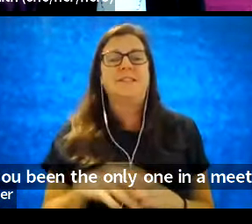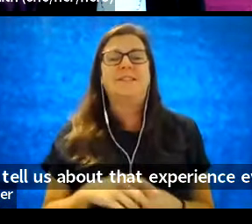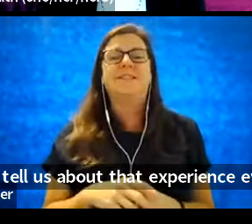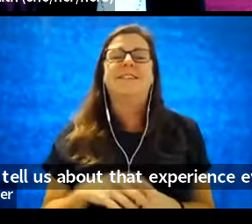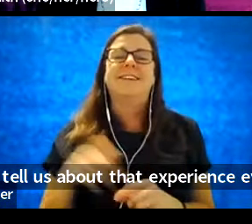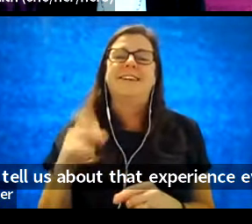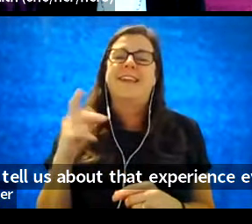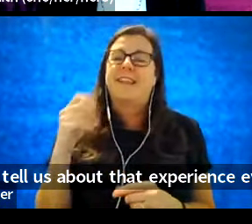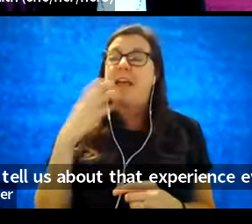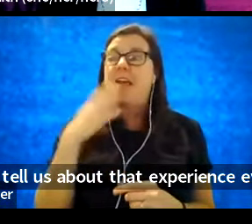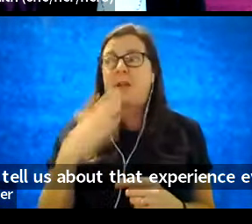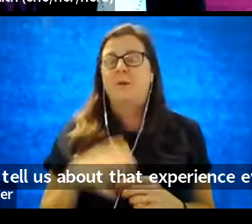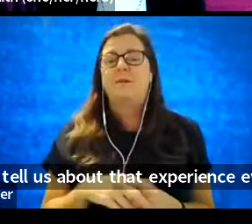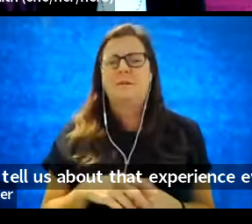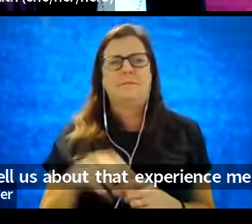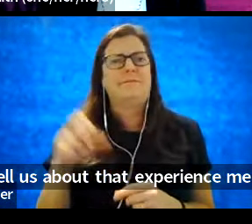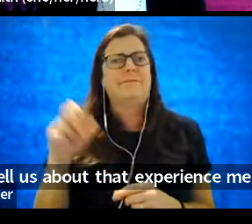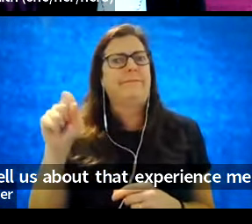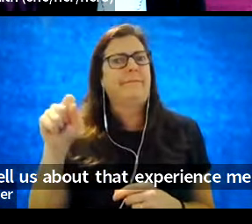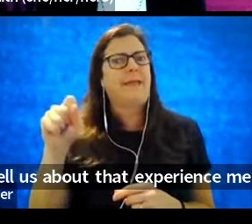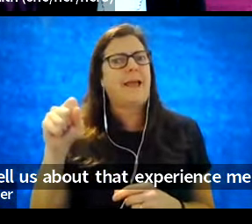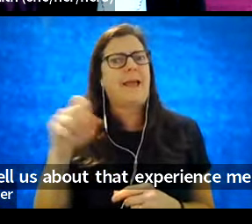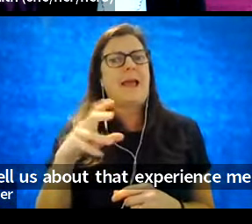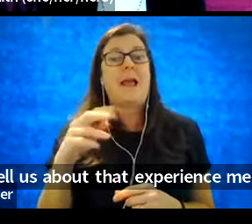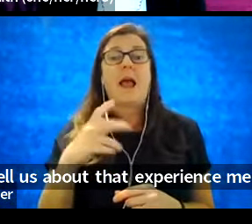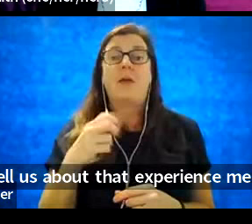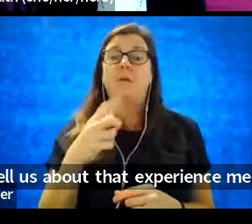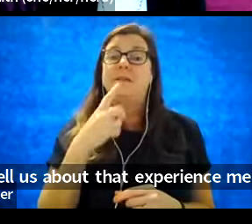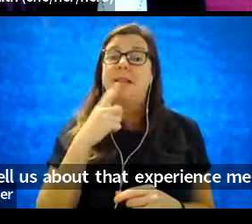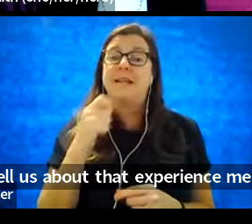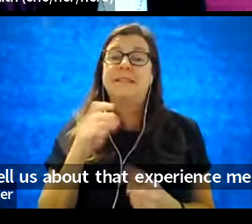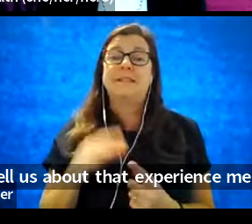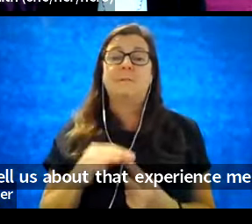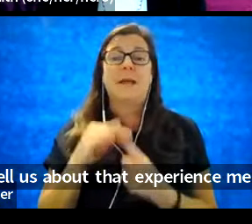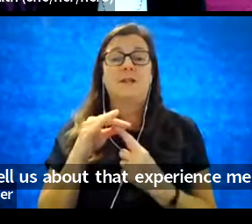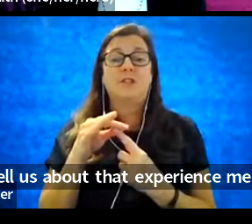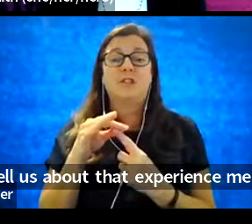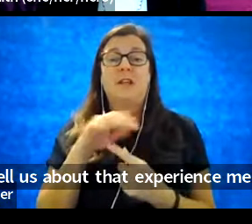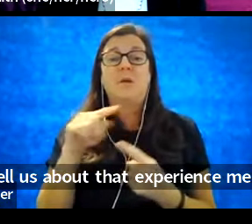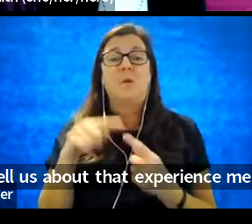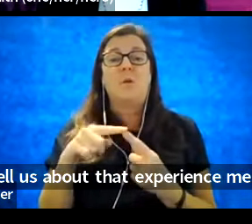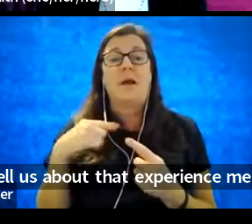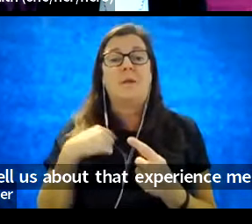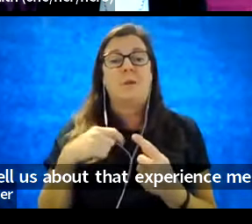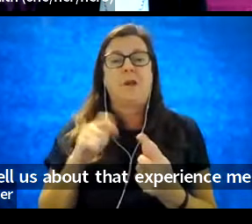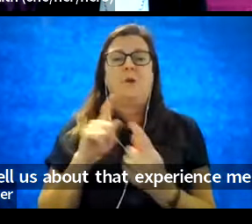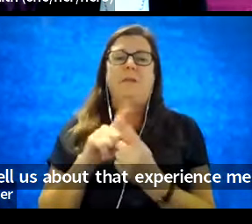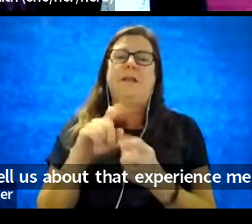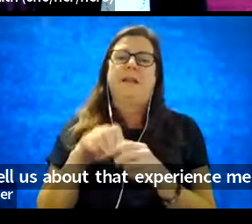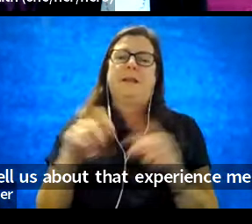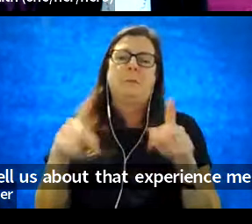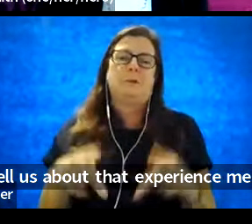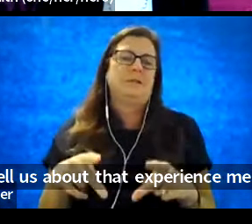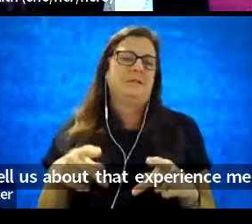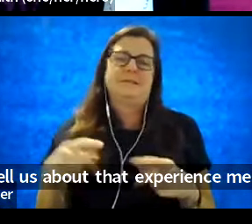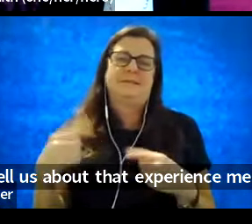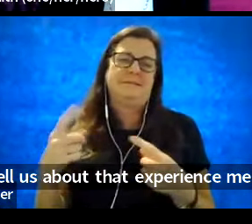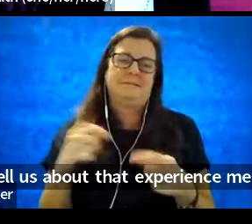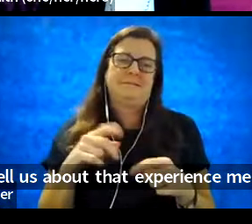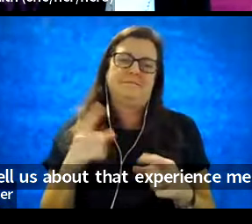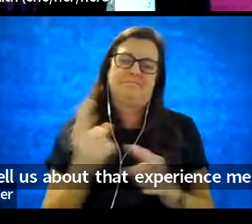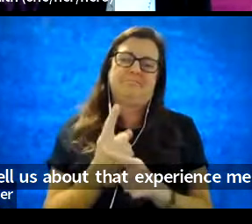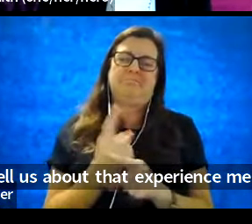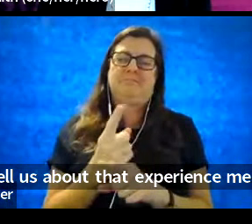Thank you. Yes, and I would say, especially when we were meeting in person, it's been the norm for me to be